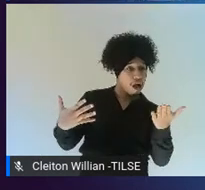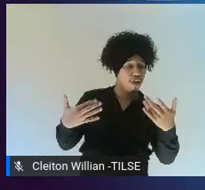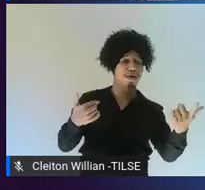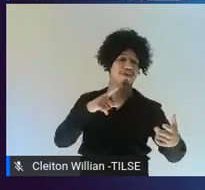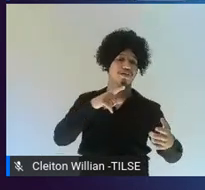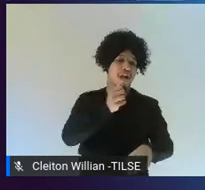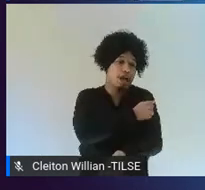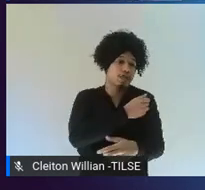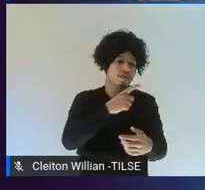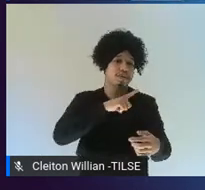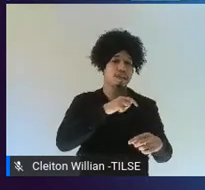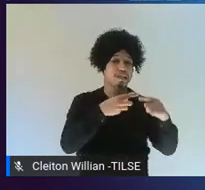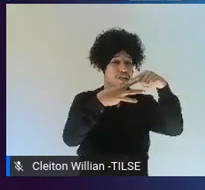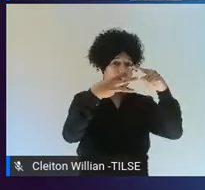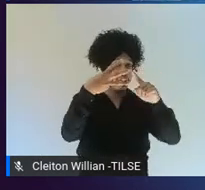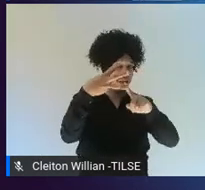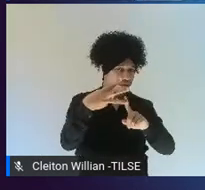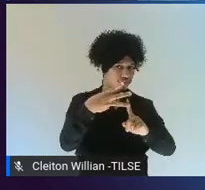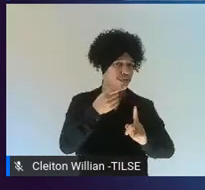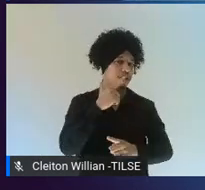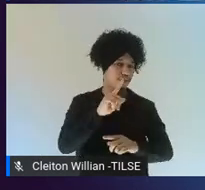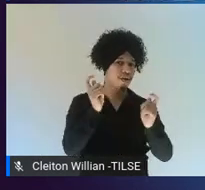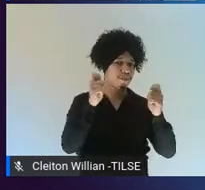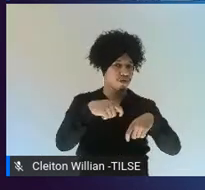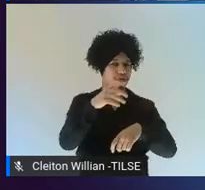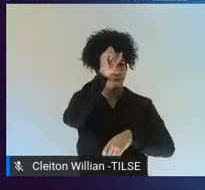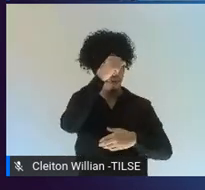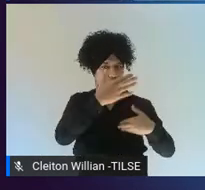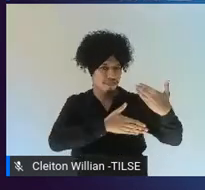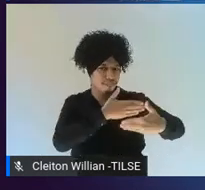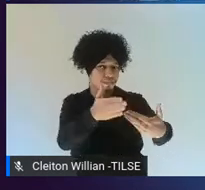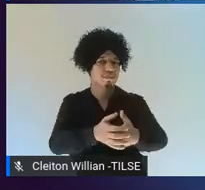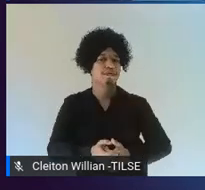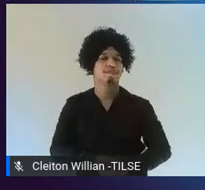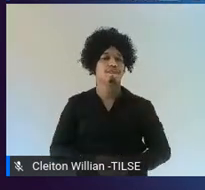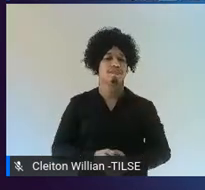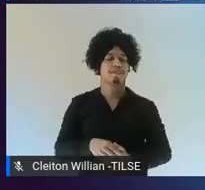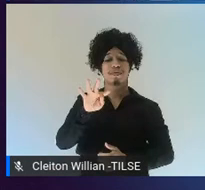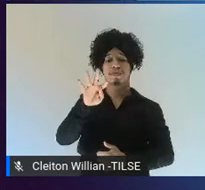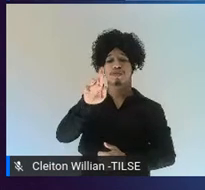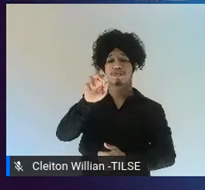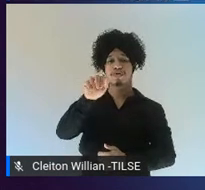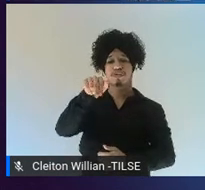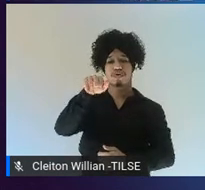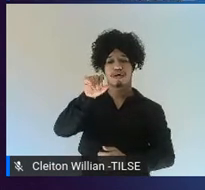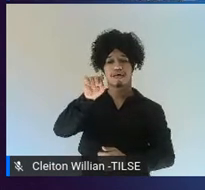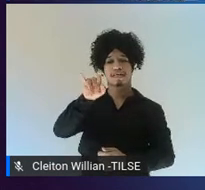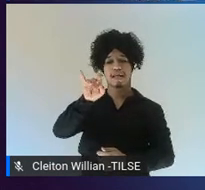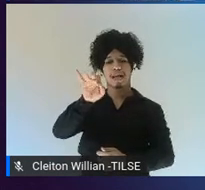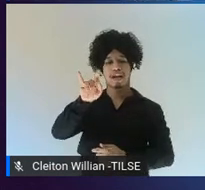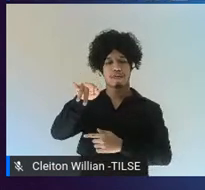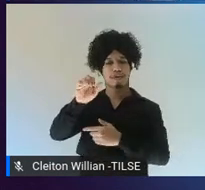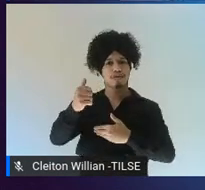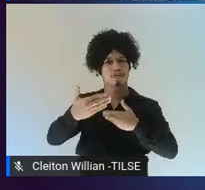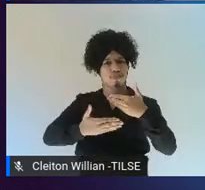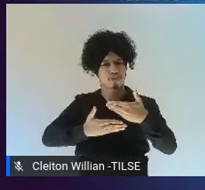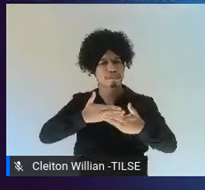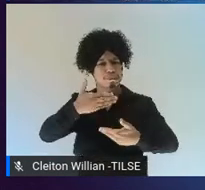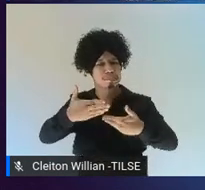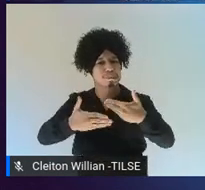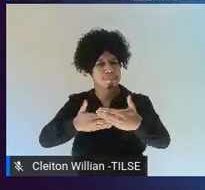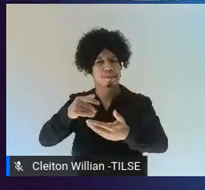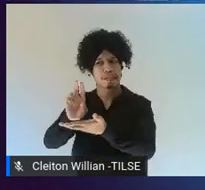monolingual classroom instruction. So, where translanguaging was happening to a high degree at the university in China.